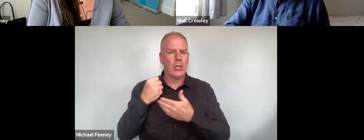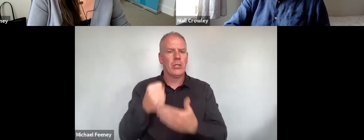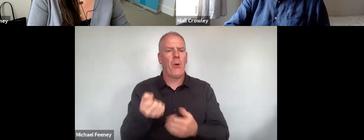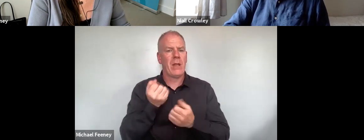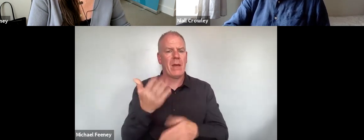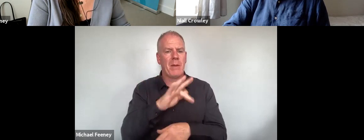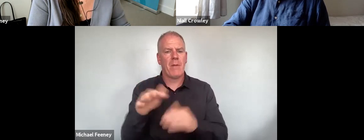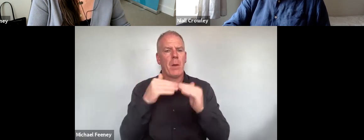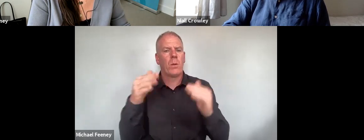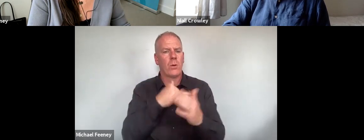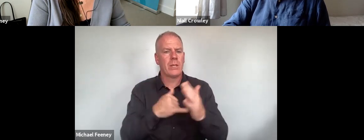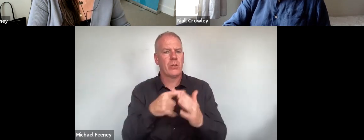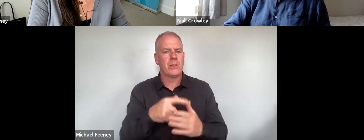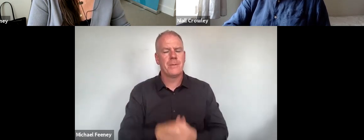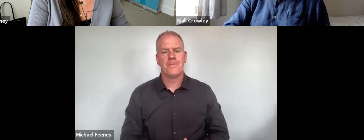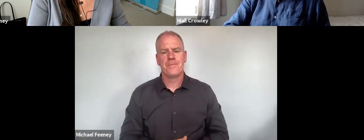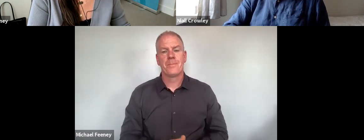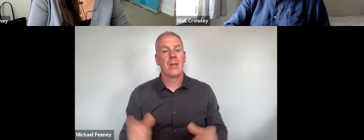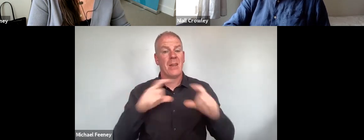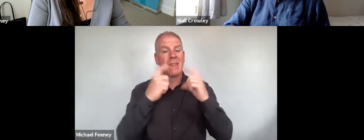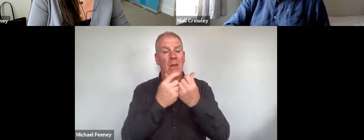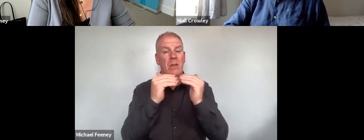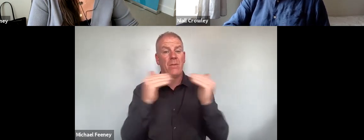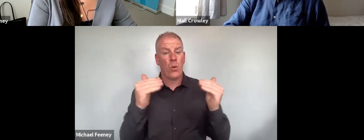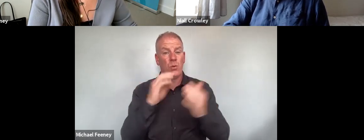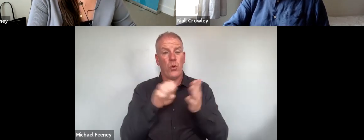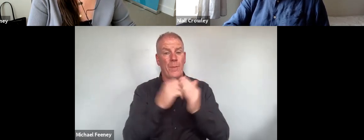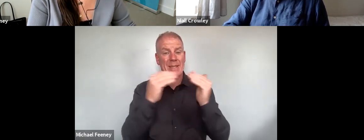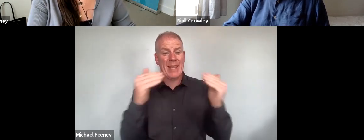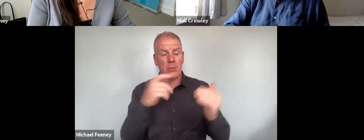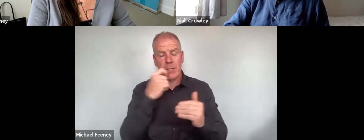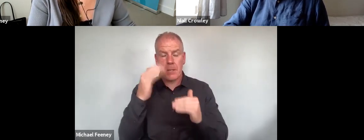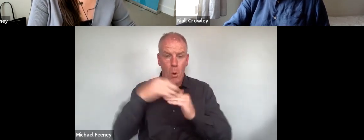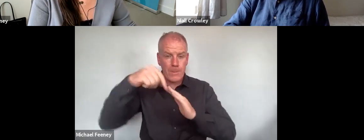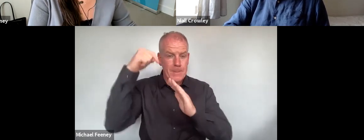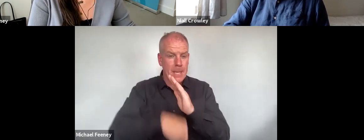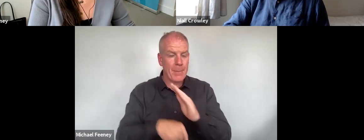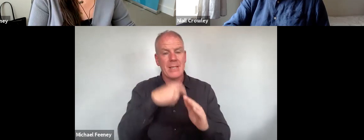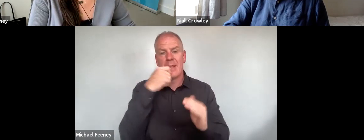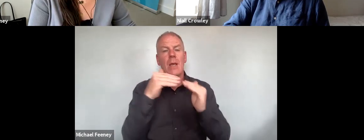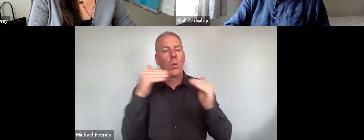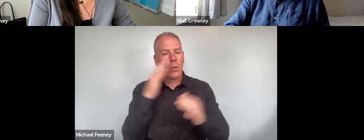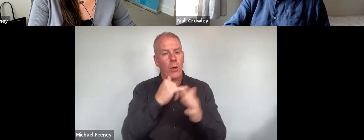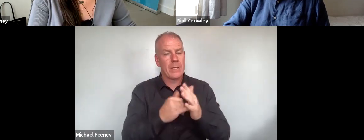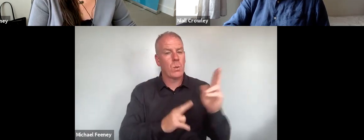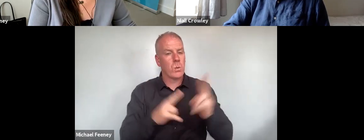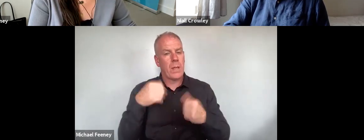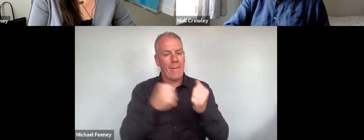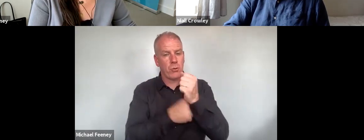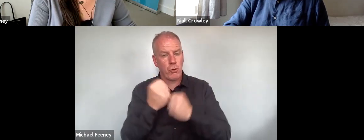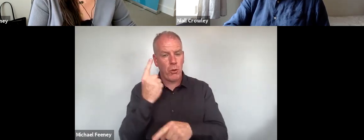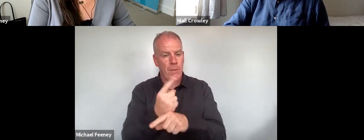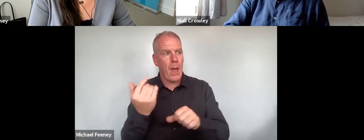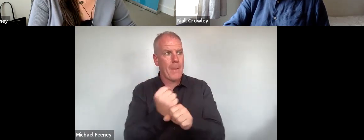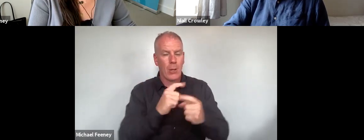work of the equality body. But the Council of Europe standard goes further in recommending that equality bodies should put in place structures for sustained